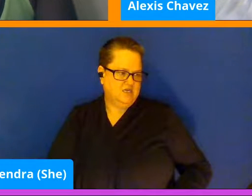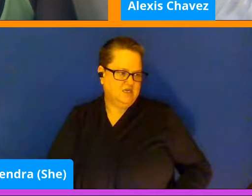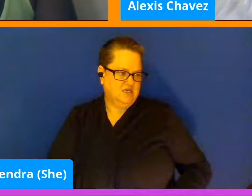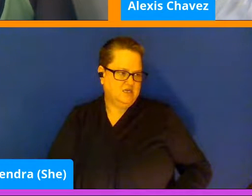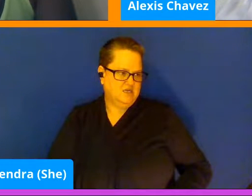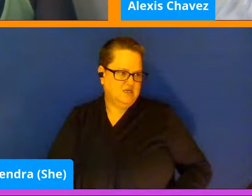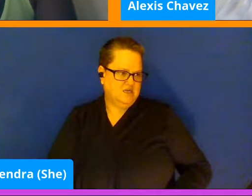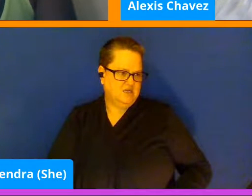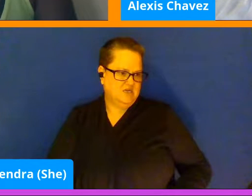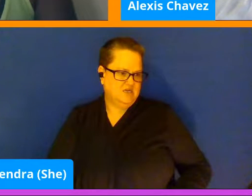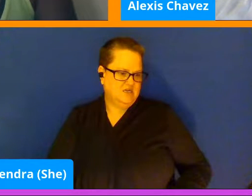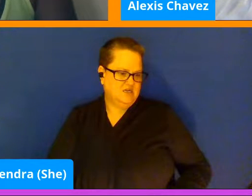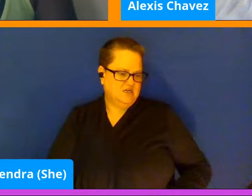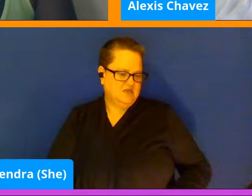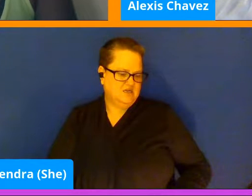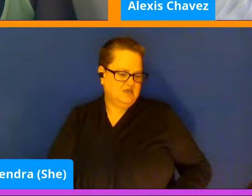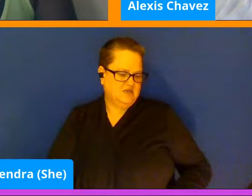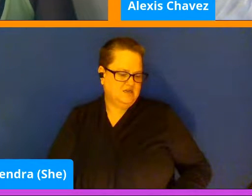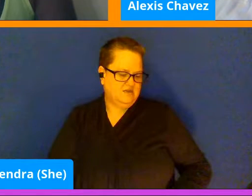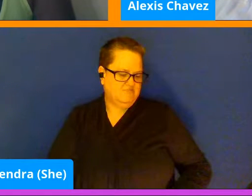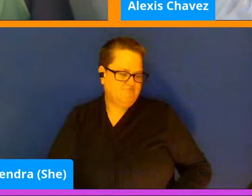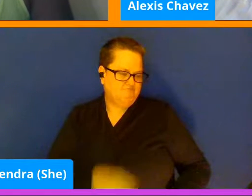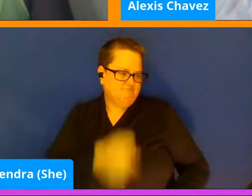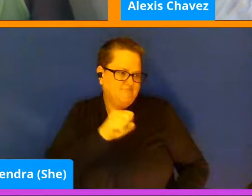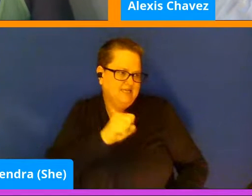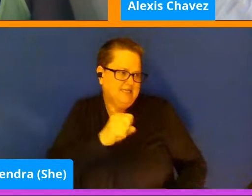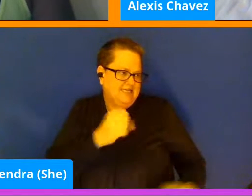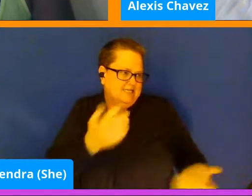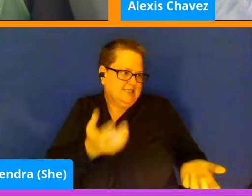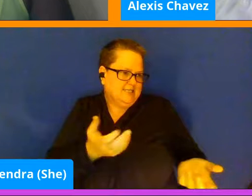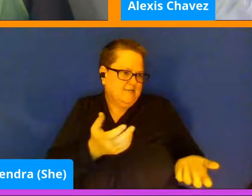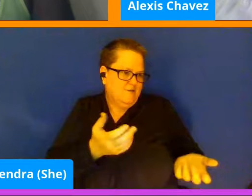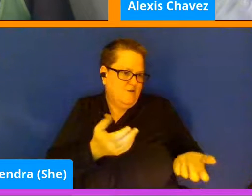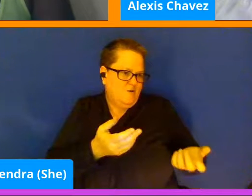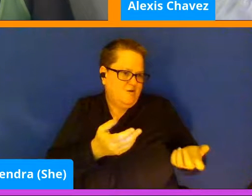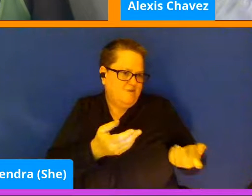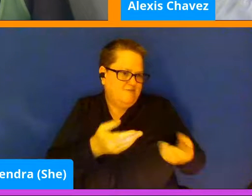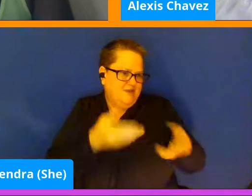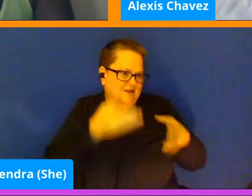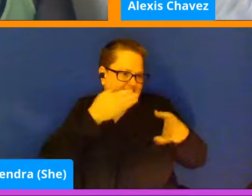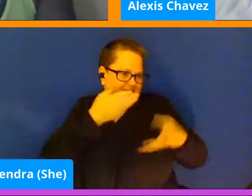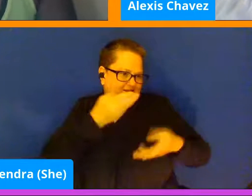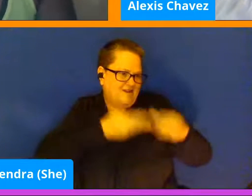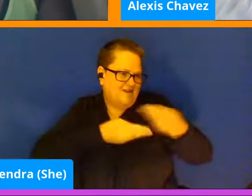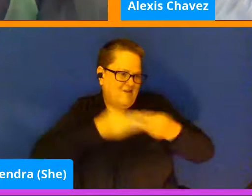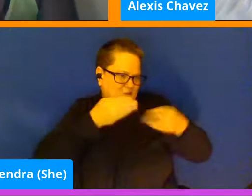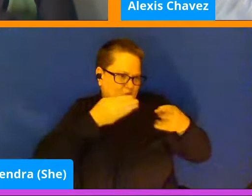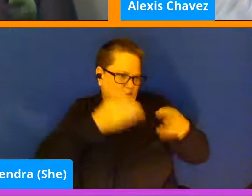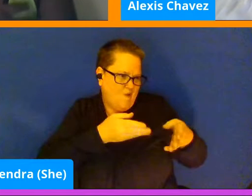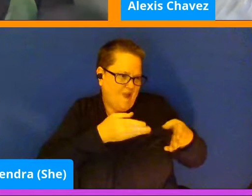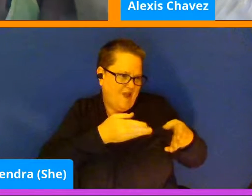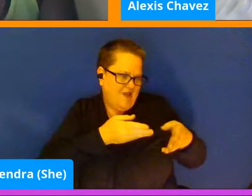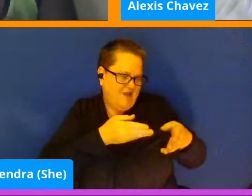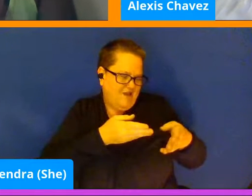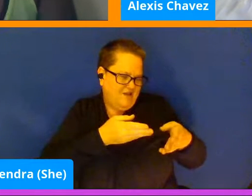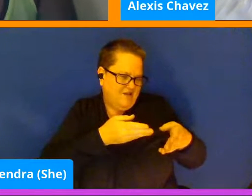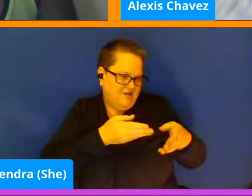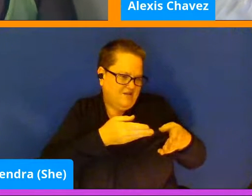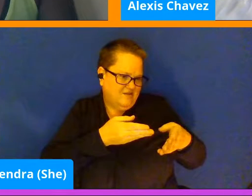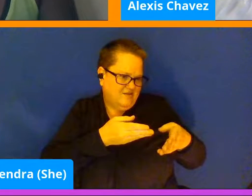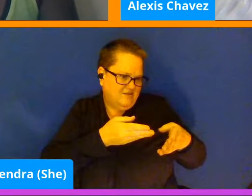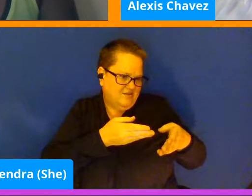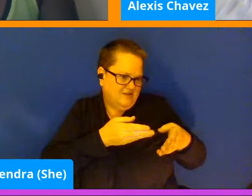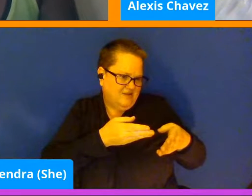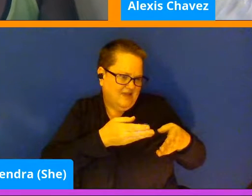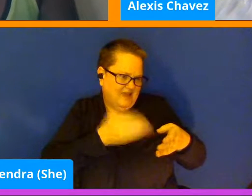what is, is there any like alternative to that if like being that much in your